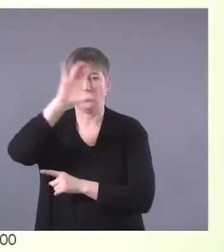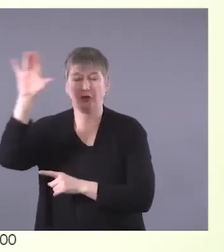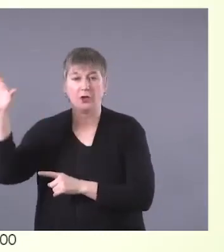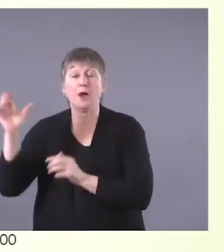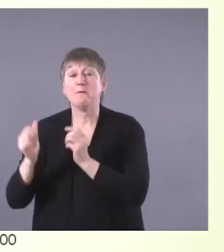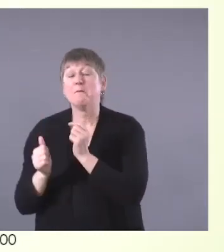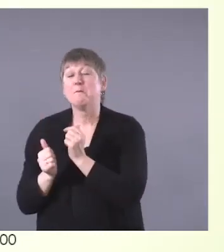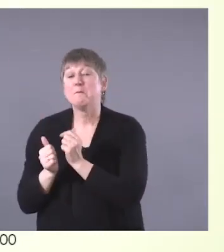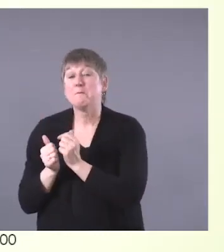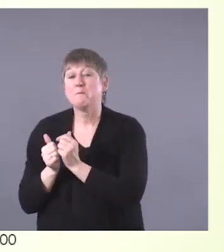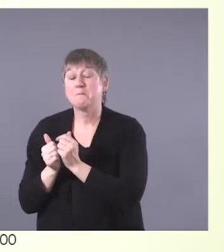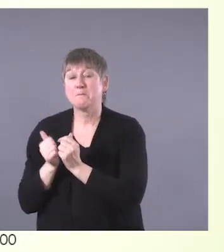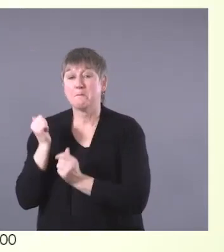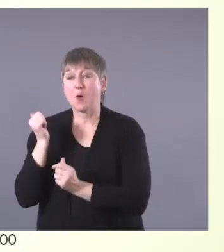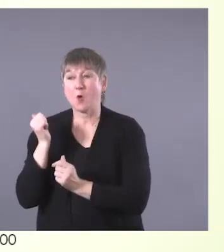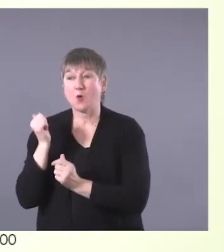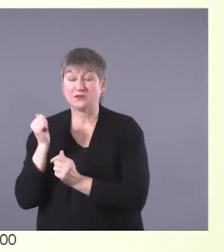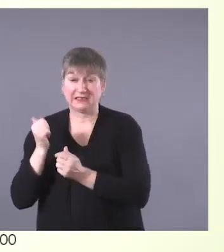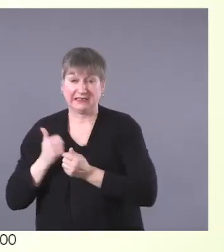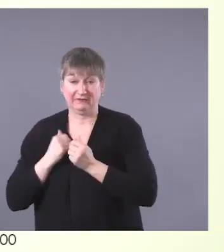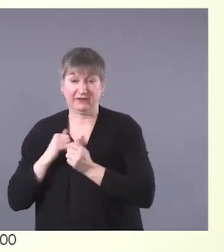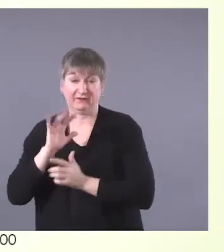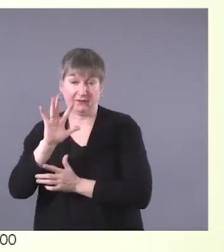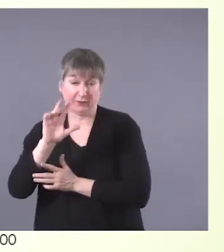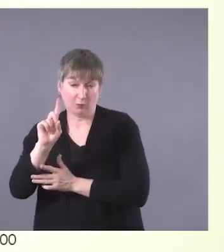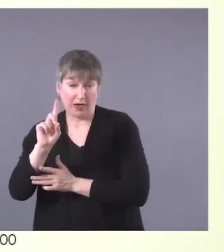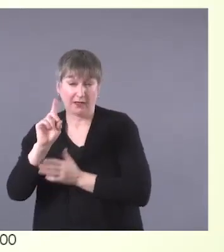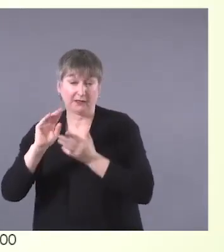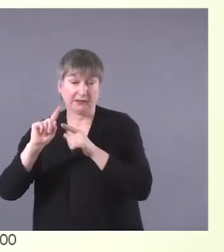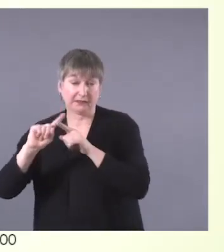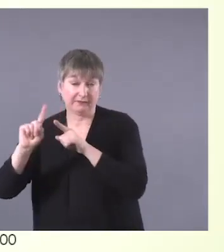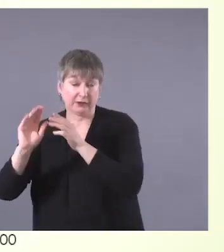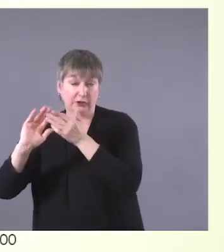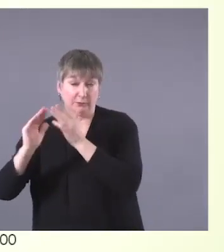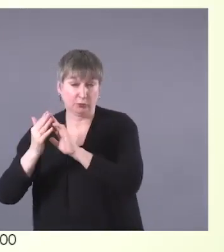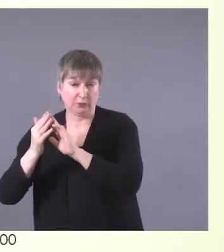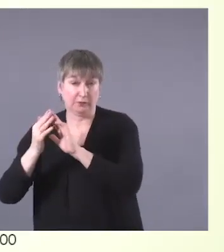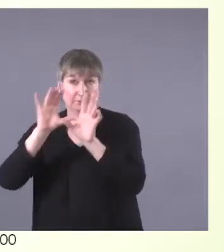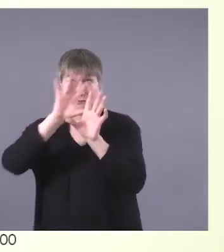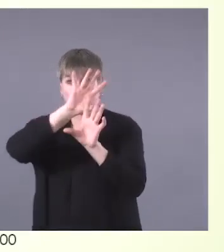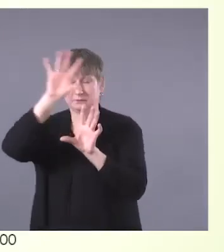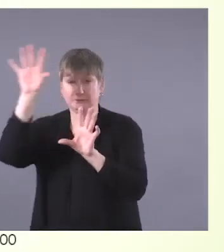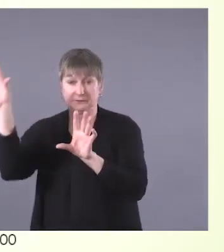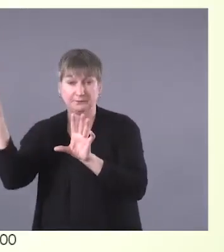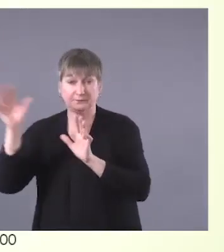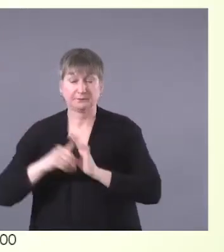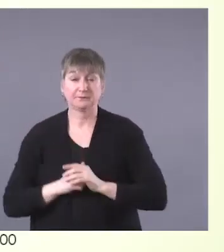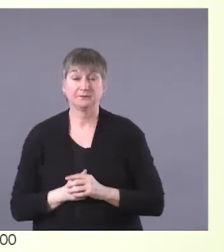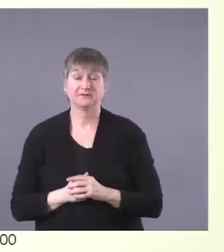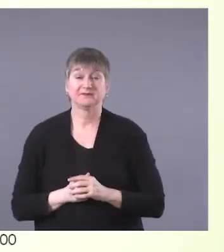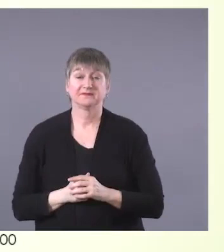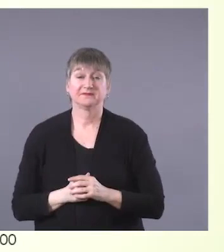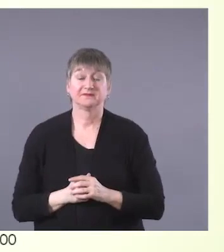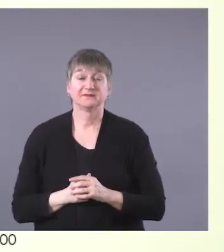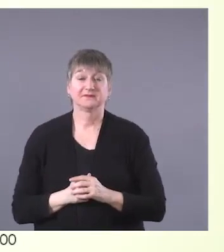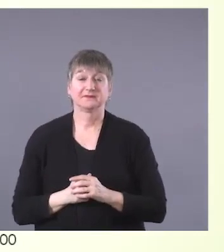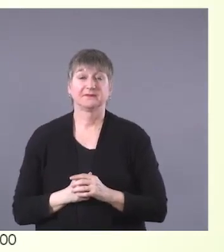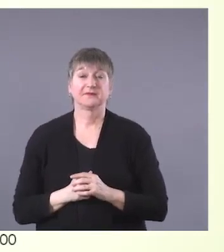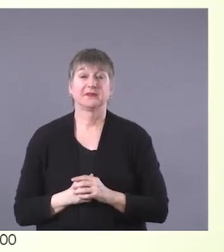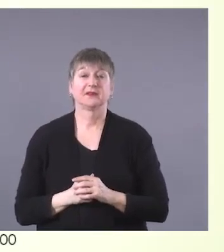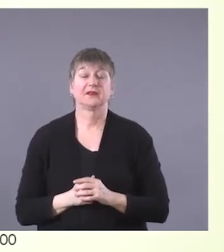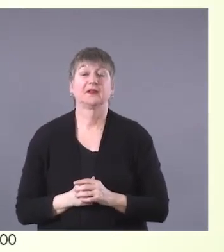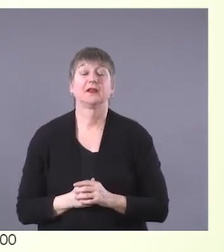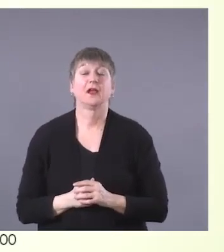51 communities across Inuit Nunangat. So the total Indigenous population